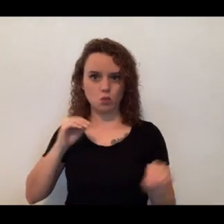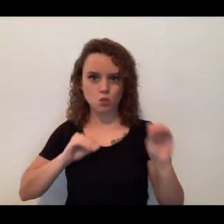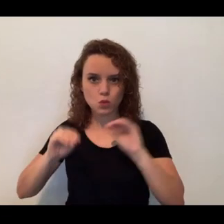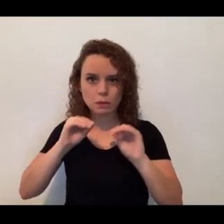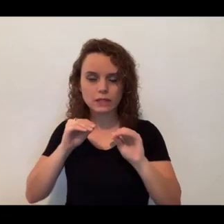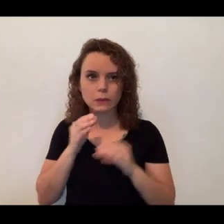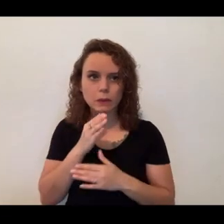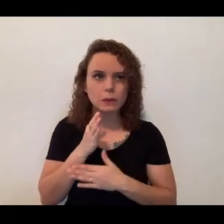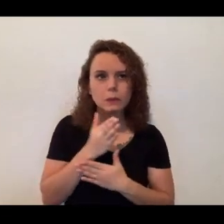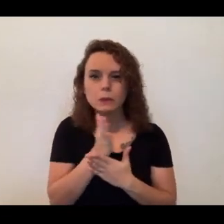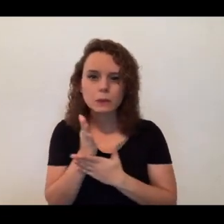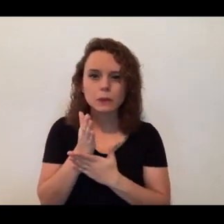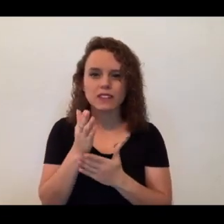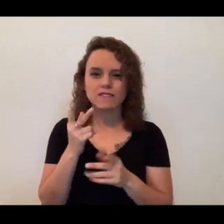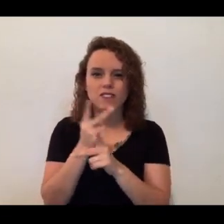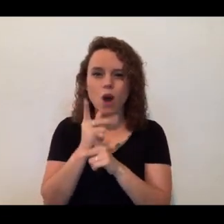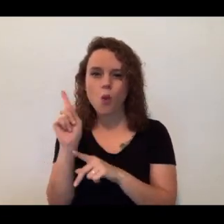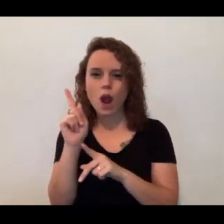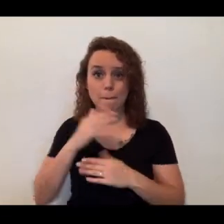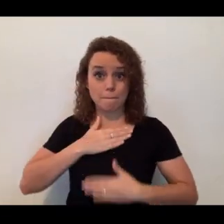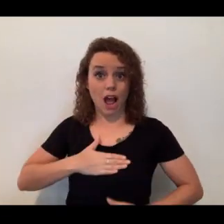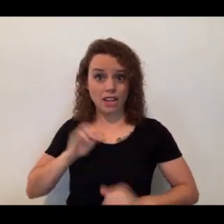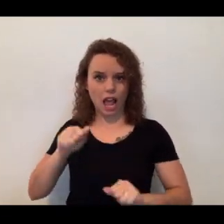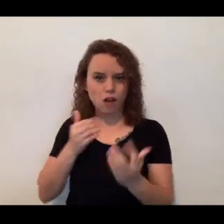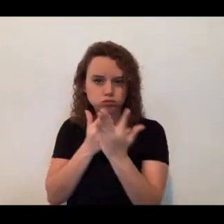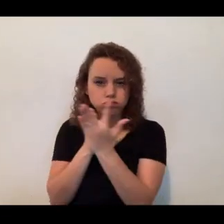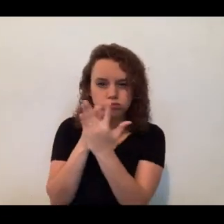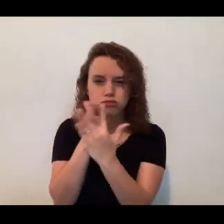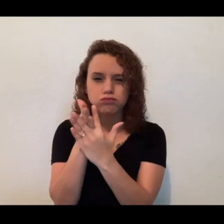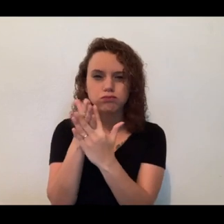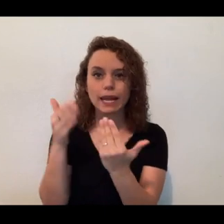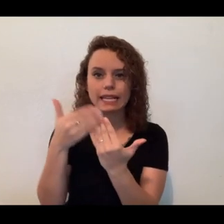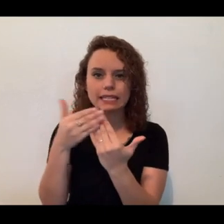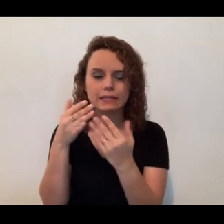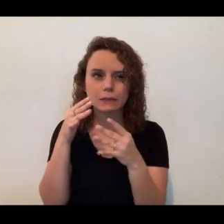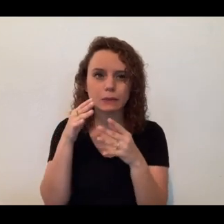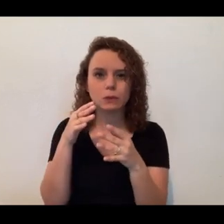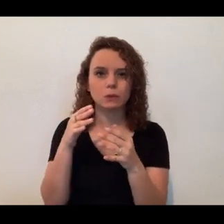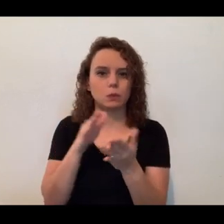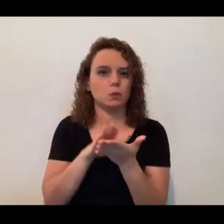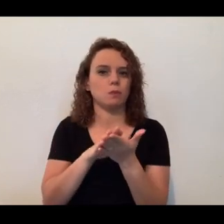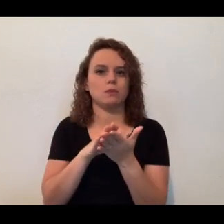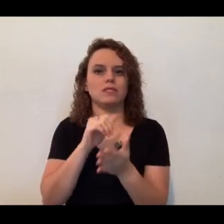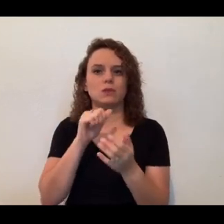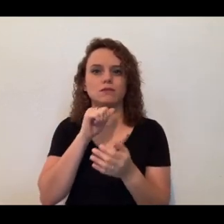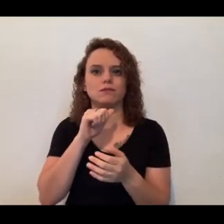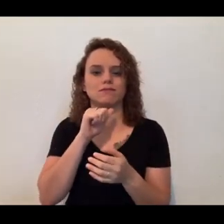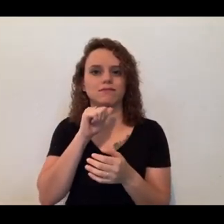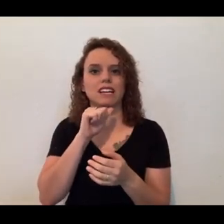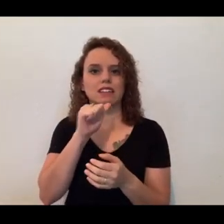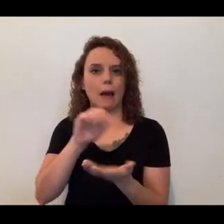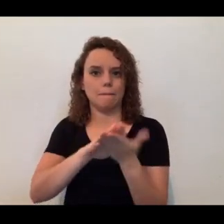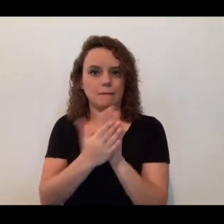out where they can squeeze their body into without having to get stuck. Now lastly,